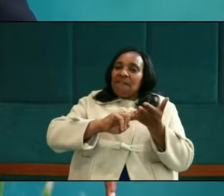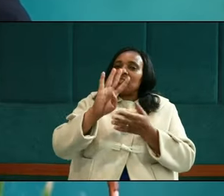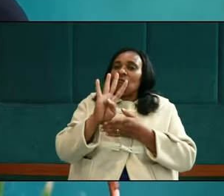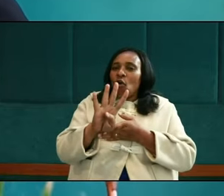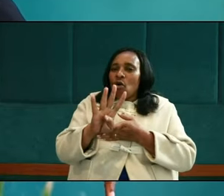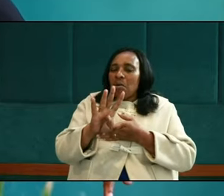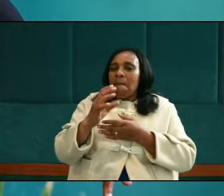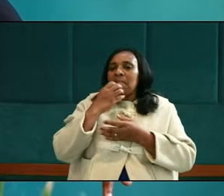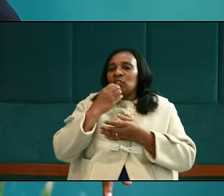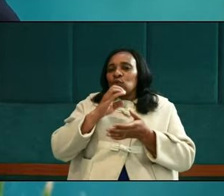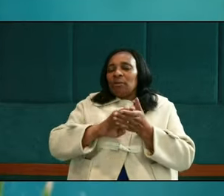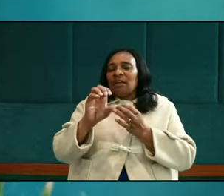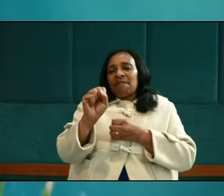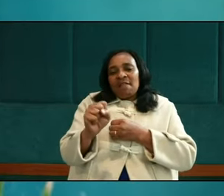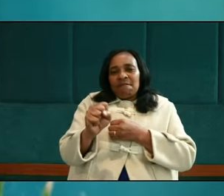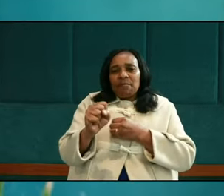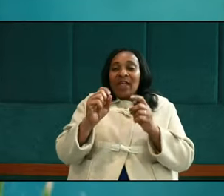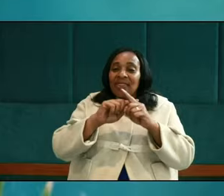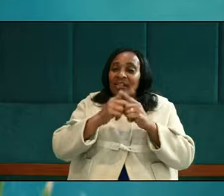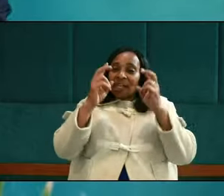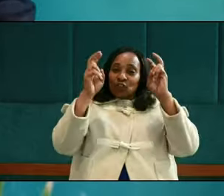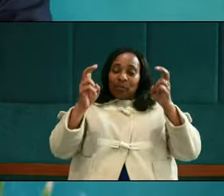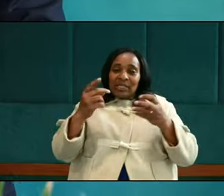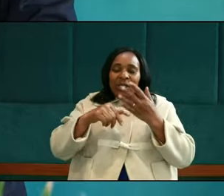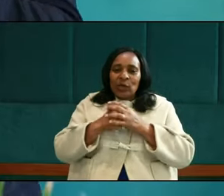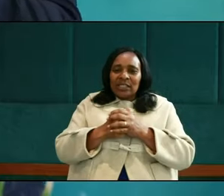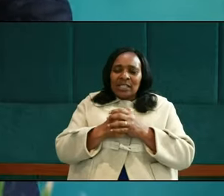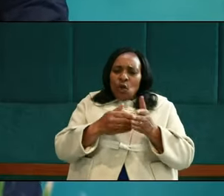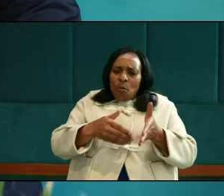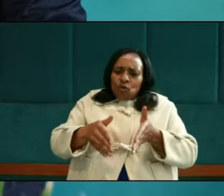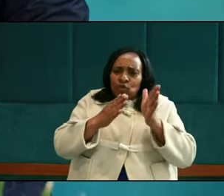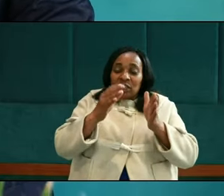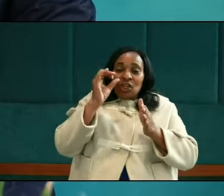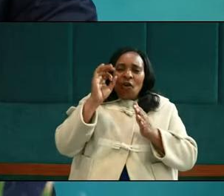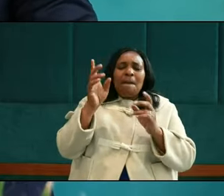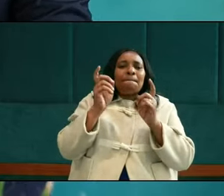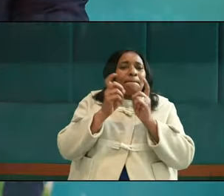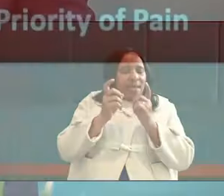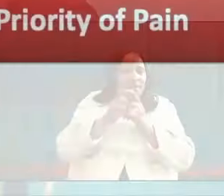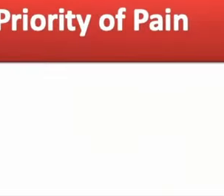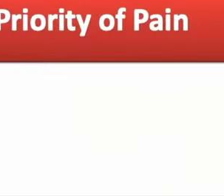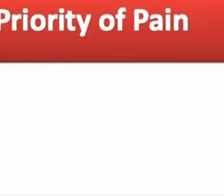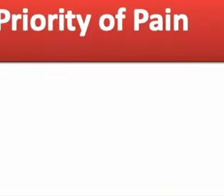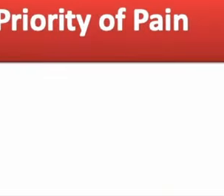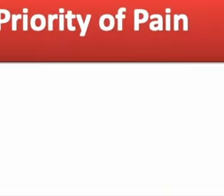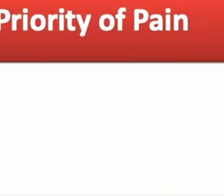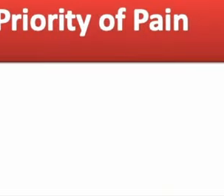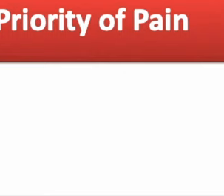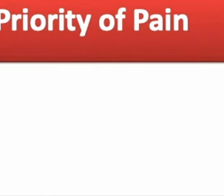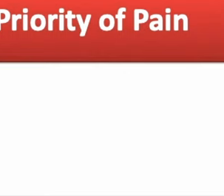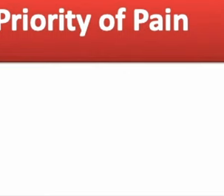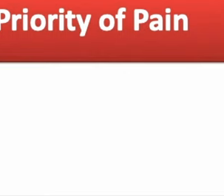Matthew chapter number 5. And the topic, priority of pain. Priority of